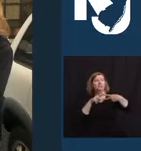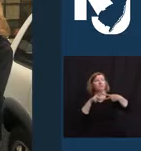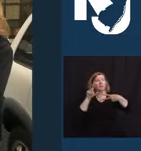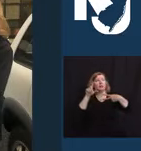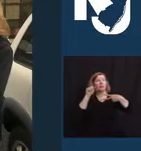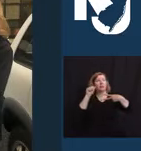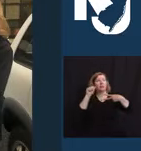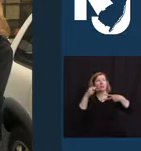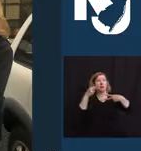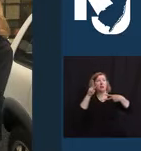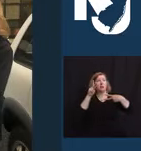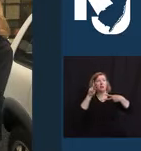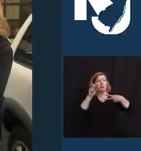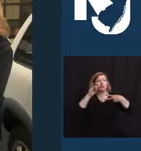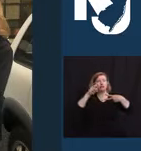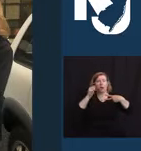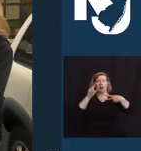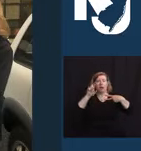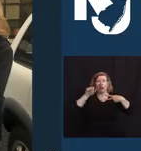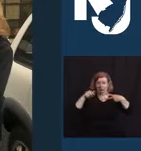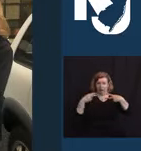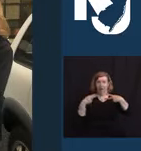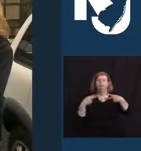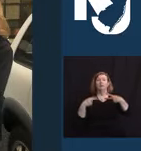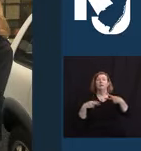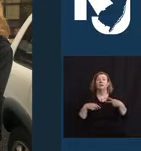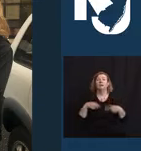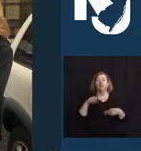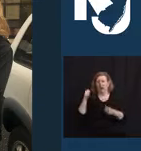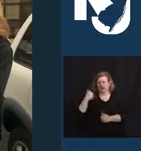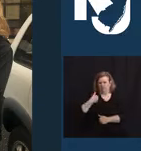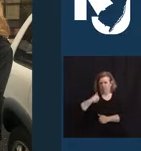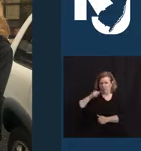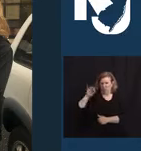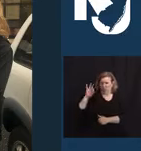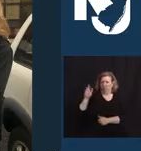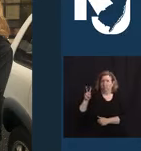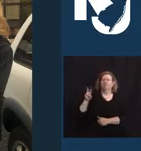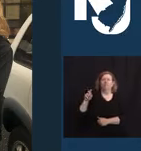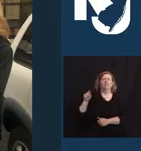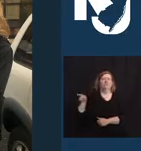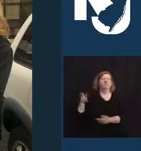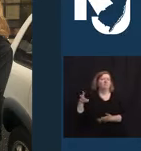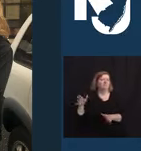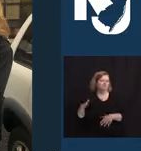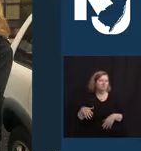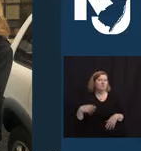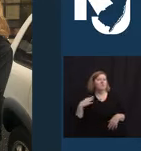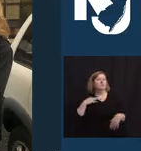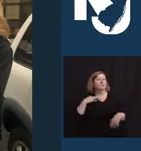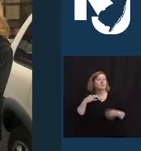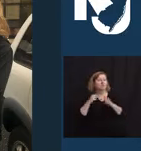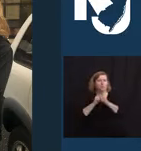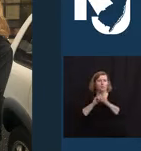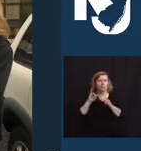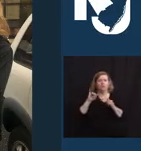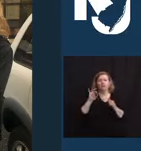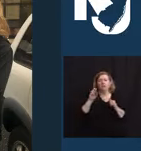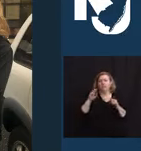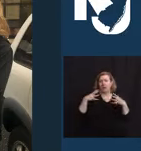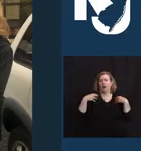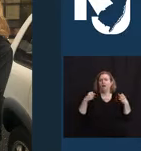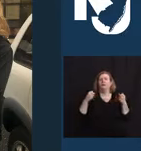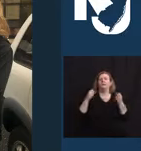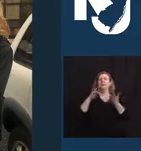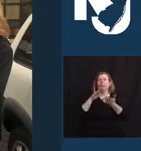is an Air Force veteran and a volunteer with Jefferson Health Care Center in Washington Township in Gloucester